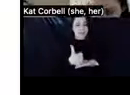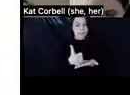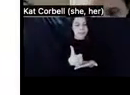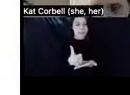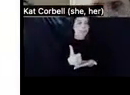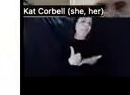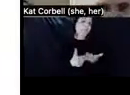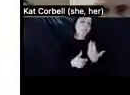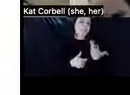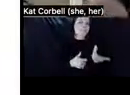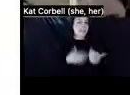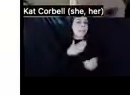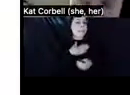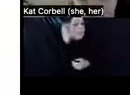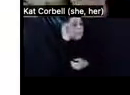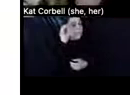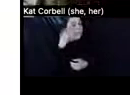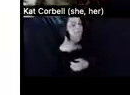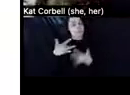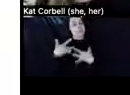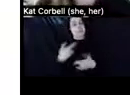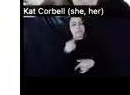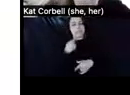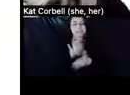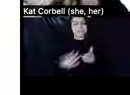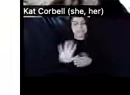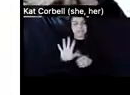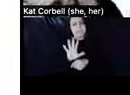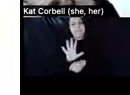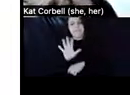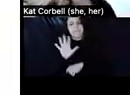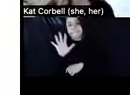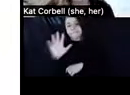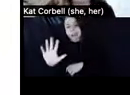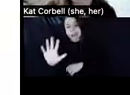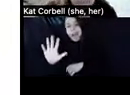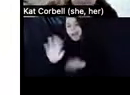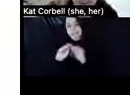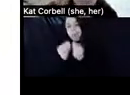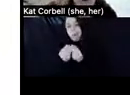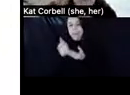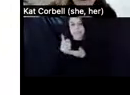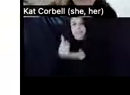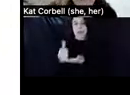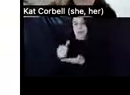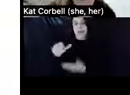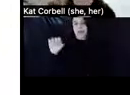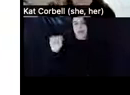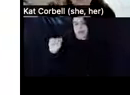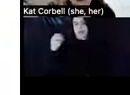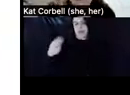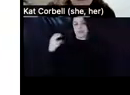in my opinion, I usually say about five organizations are helping Shout be who Shout is.